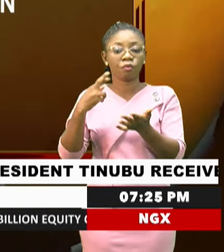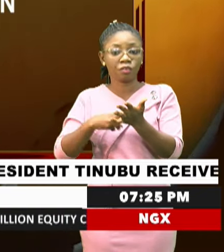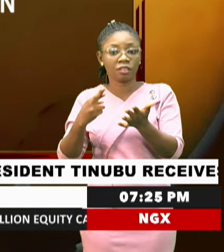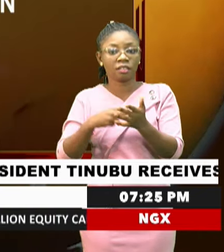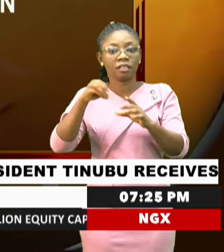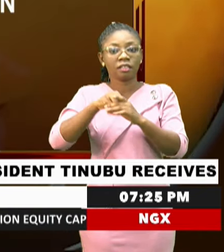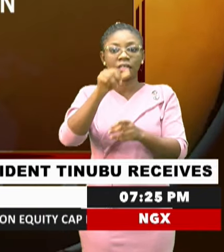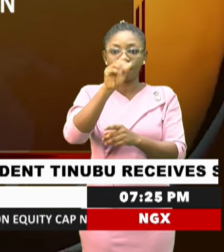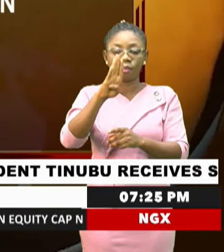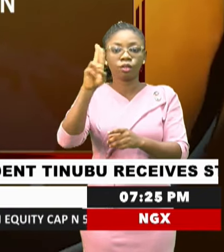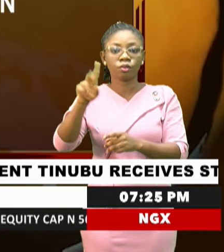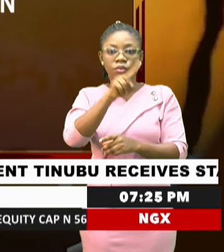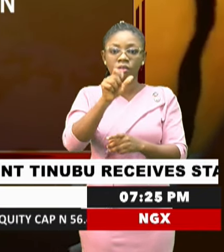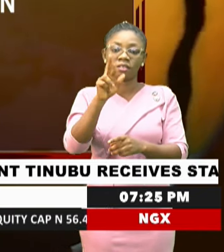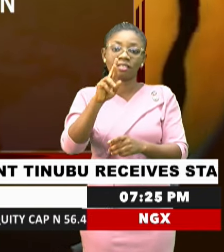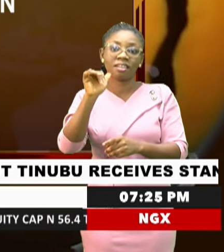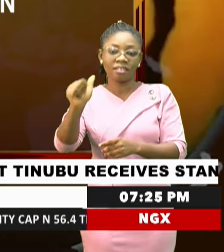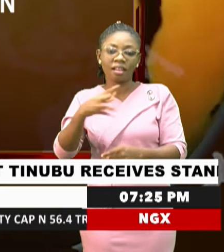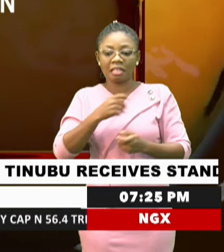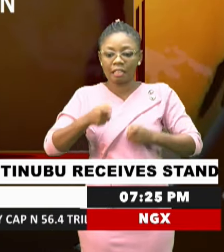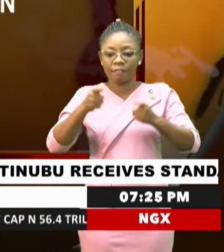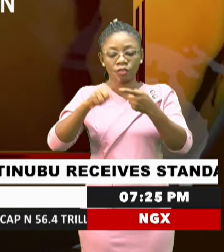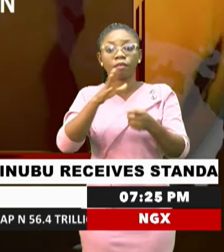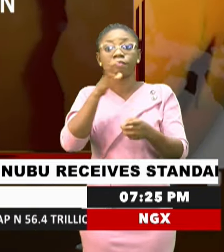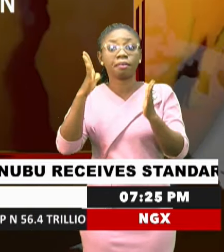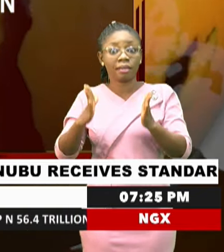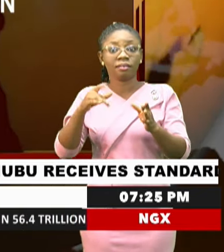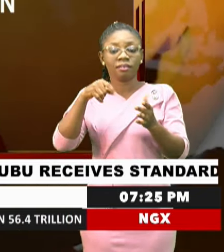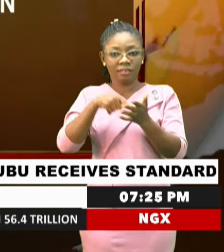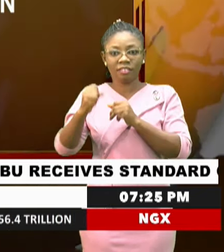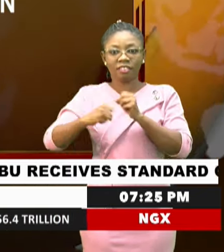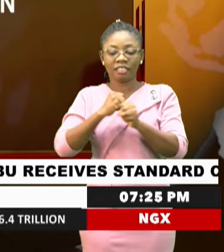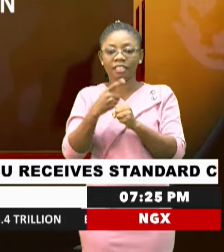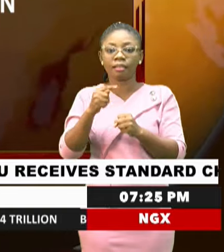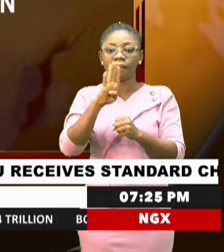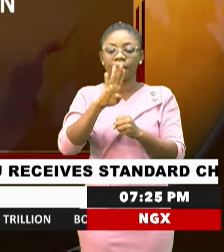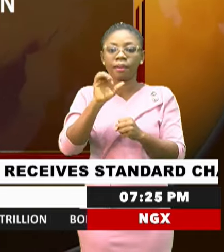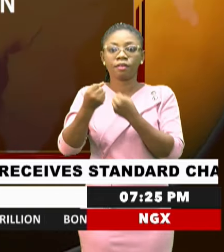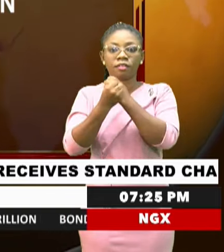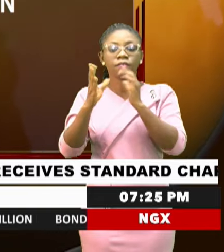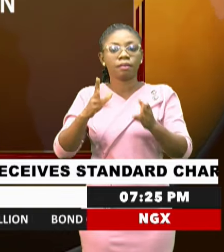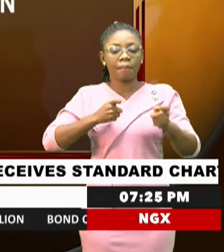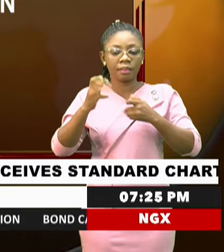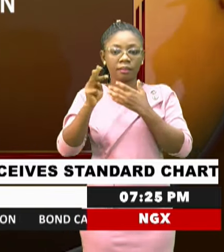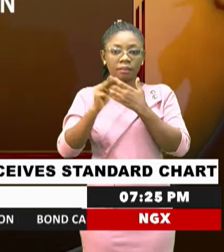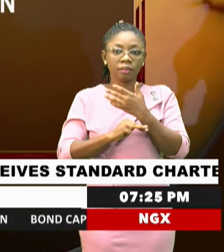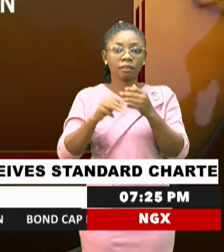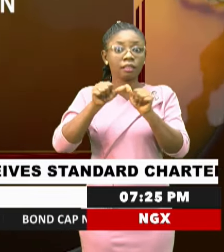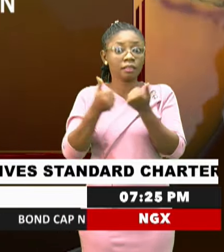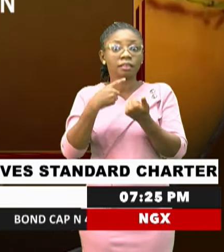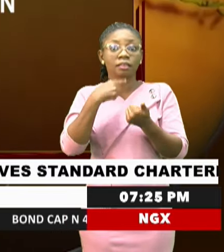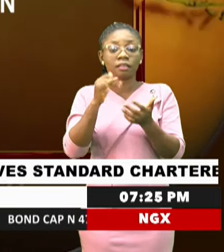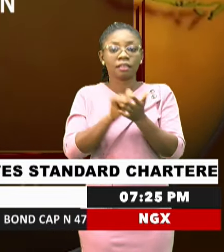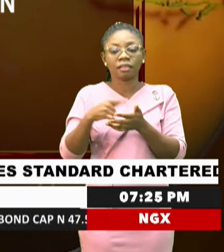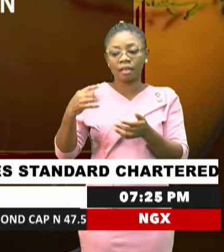area, and released to farmers this year. The Biosafety Management Agency says the application for the